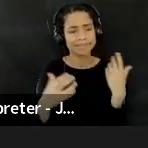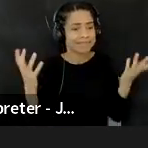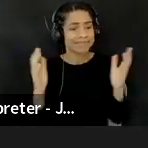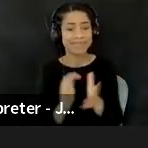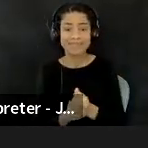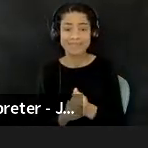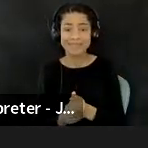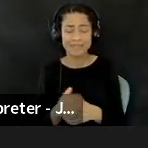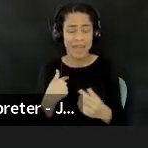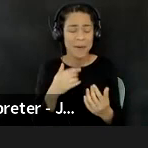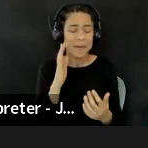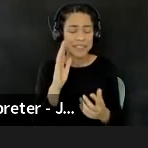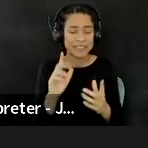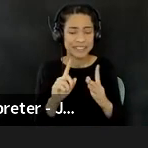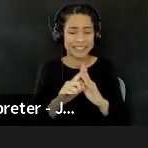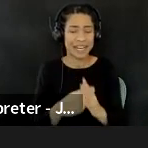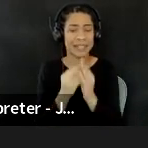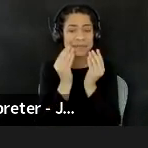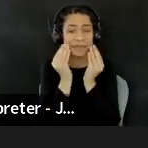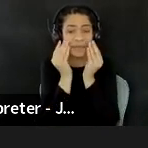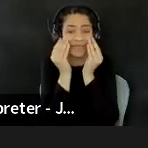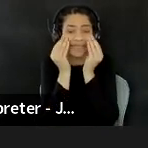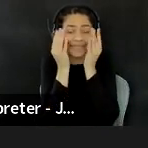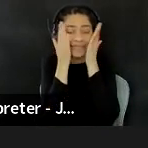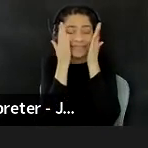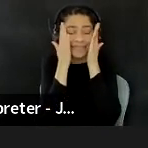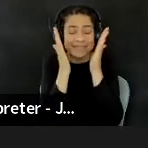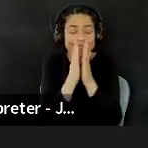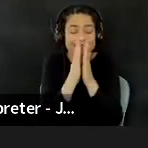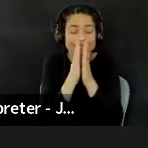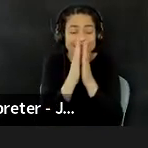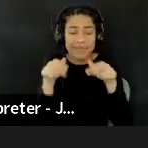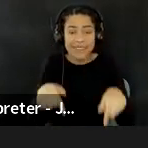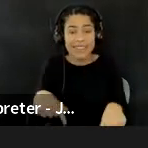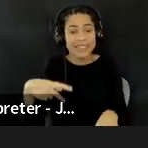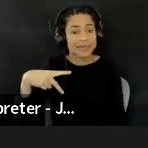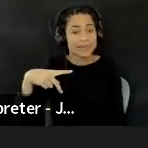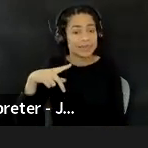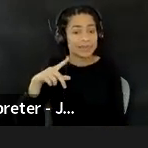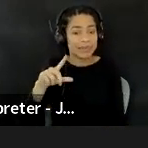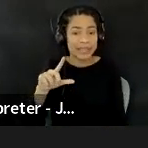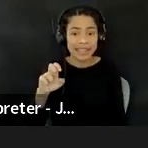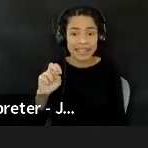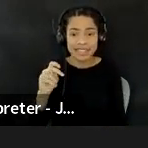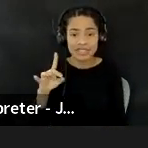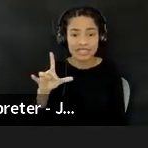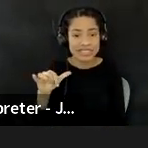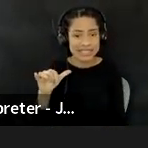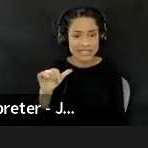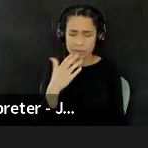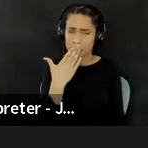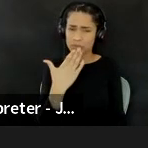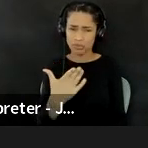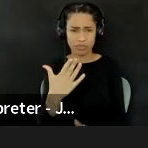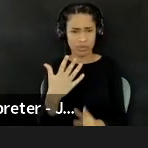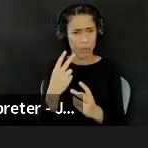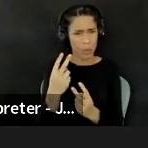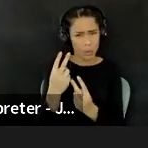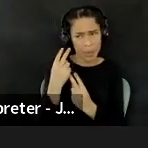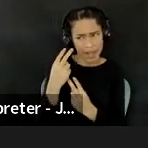I'm gonna start getting teary. Um, this is, this, this, uh, whole plenary has been such a reminder of, uh, the past few years of years of work.